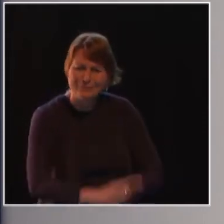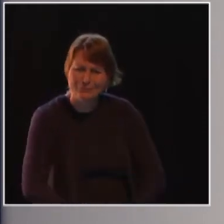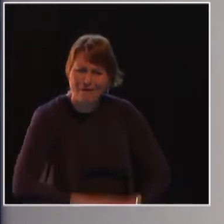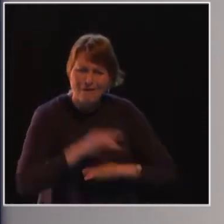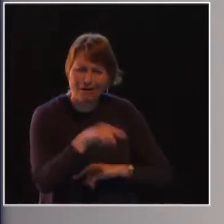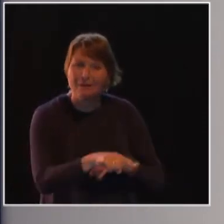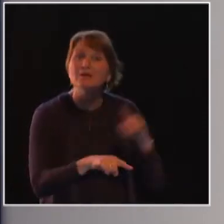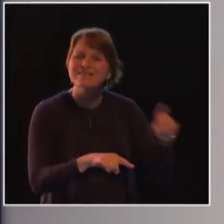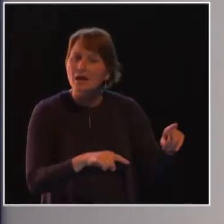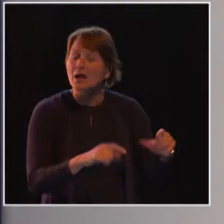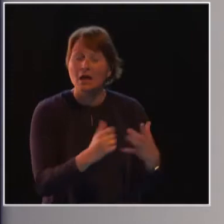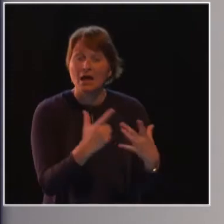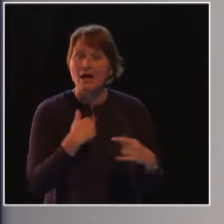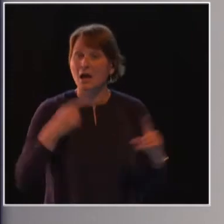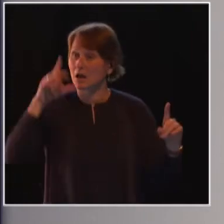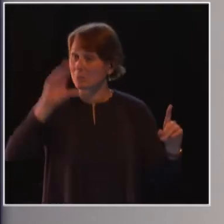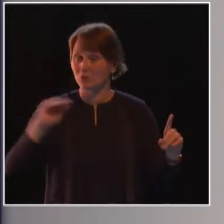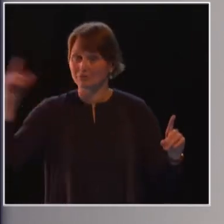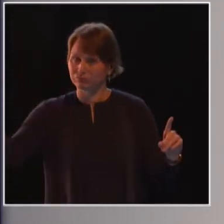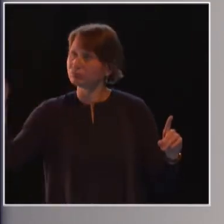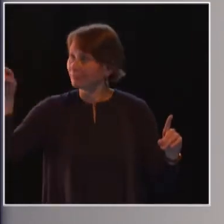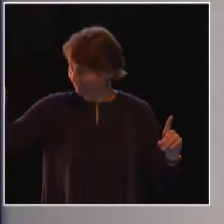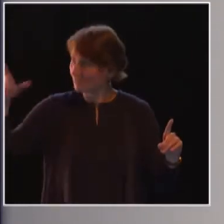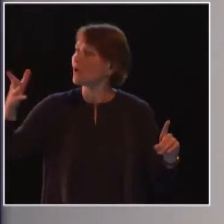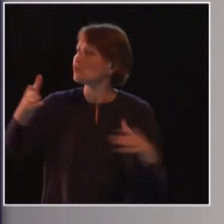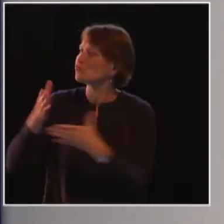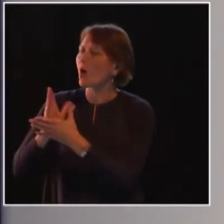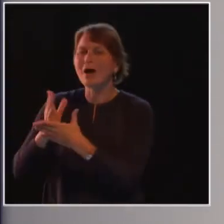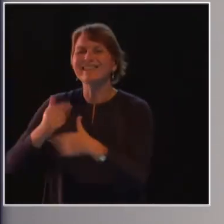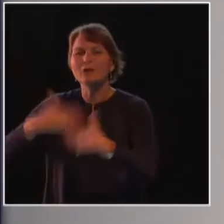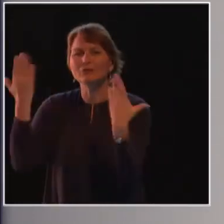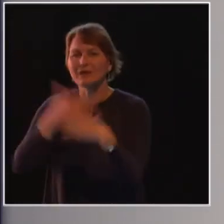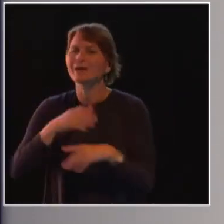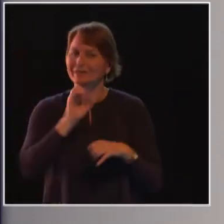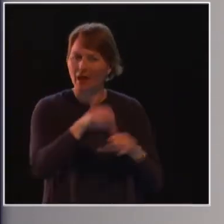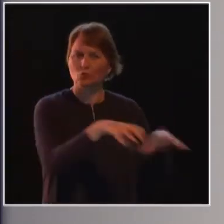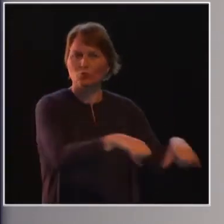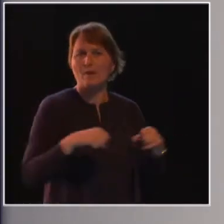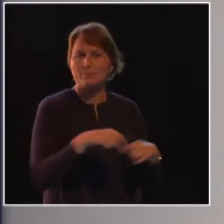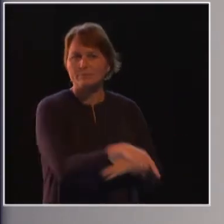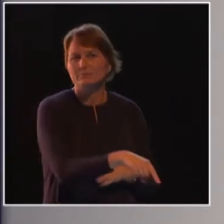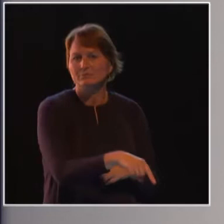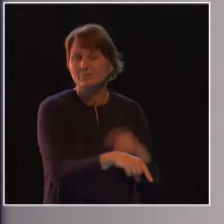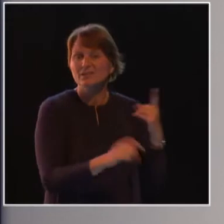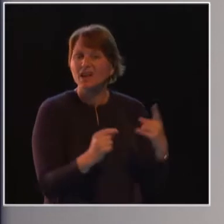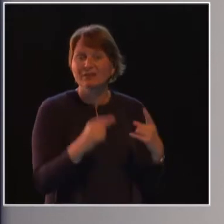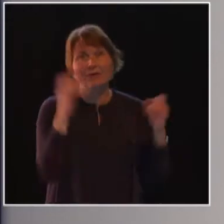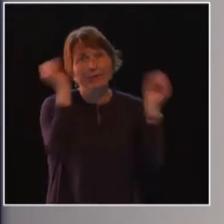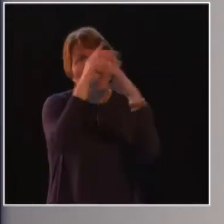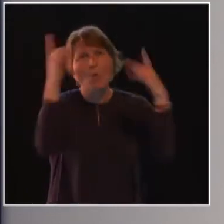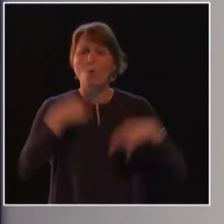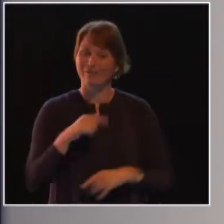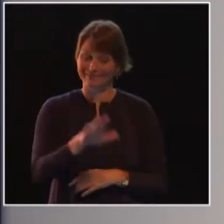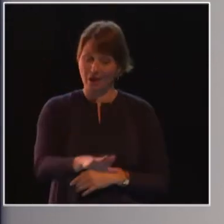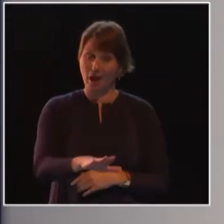subjected her to someone, you've given someone the right to rape her every single day. And a lot of times when we think about child marriage, we